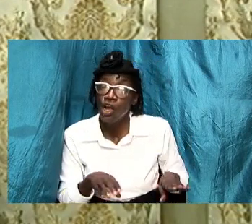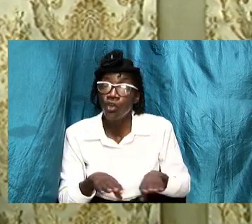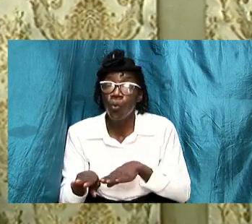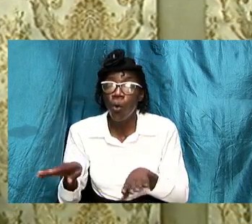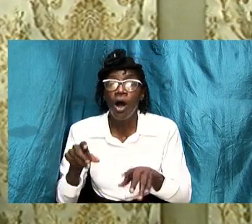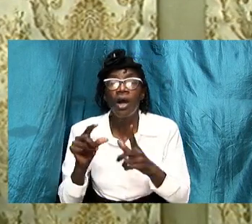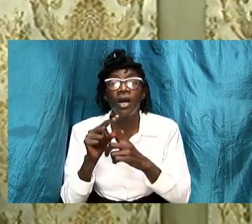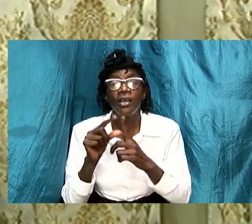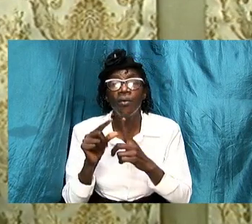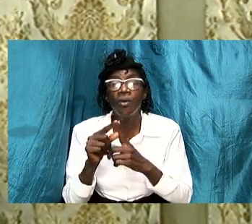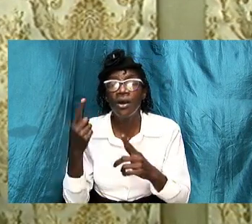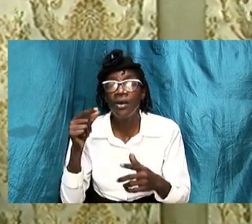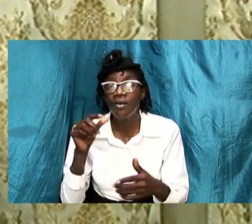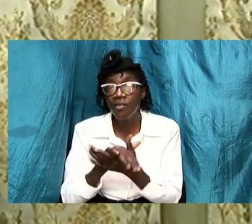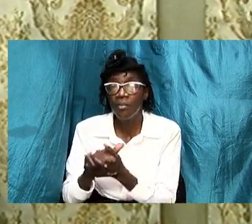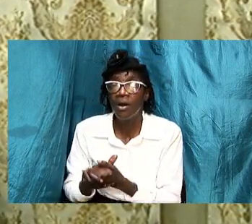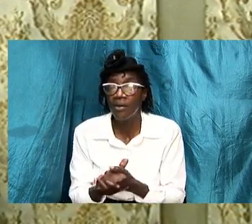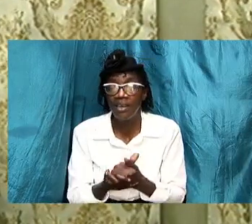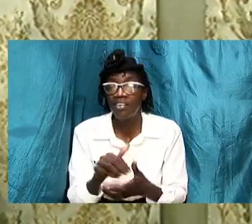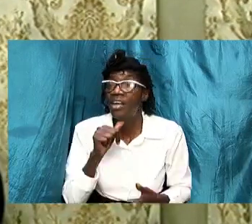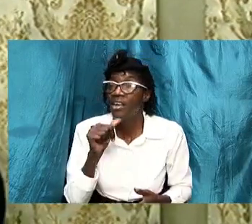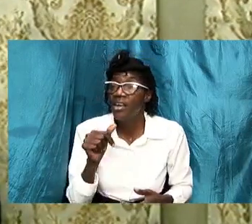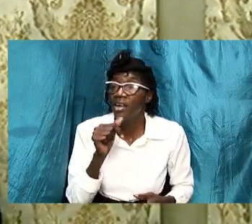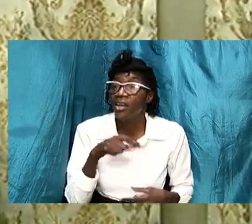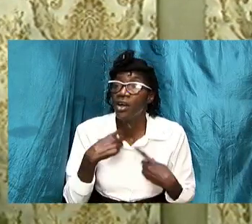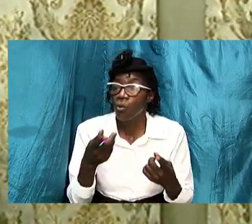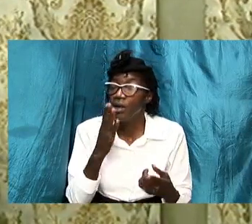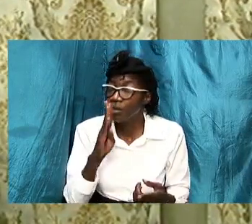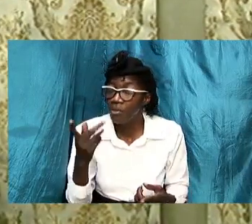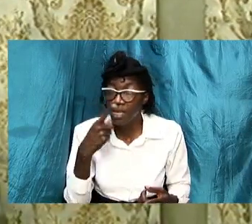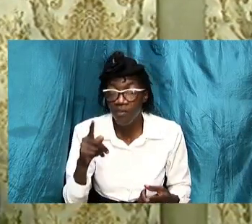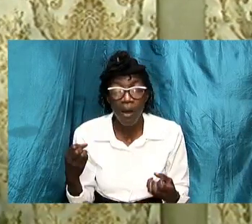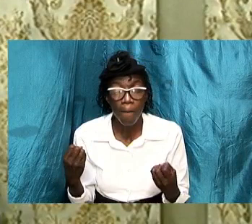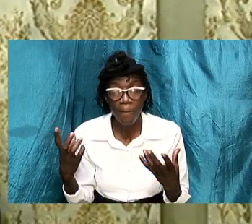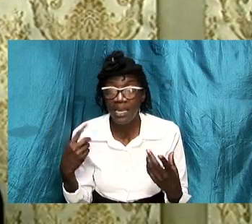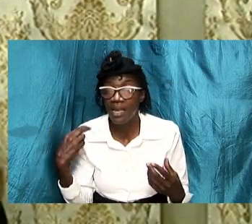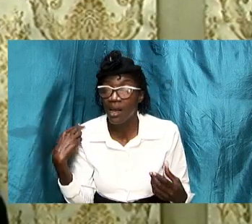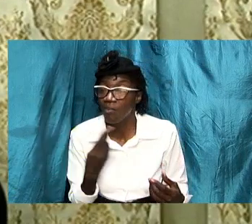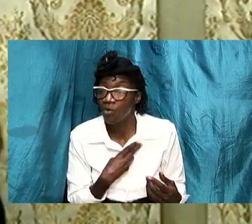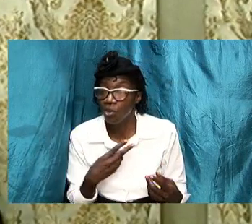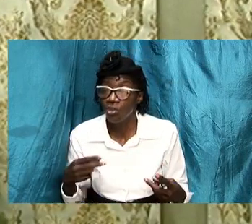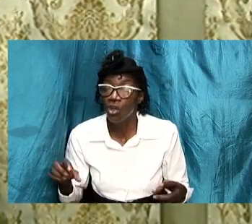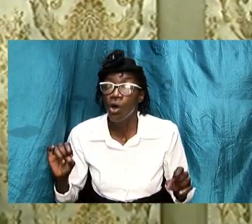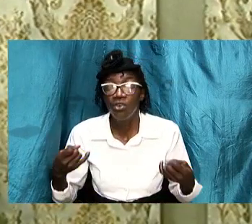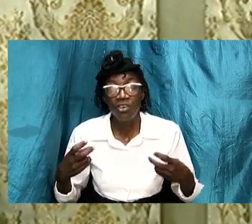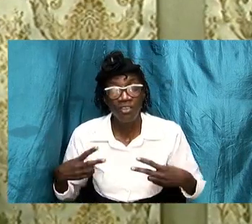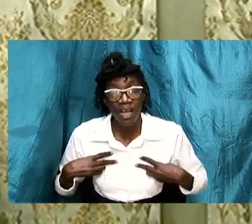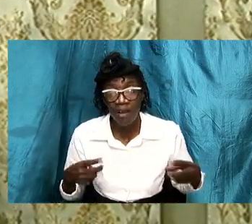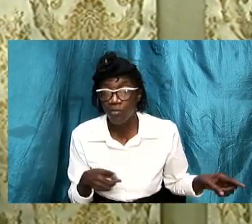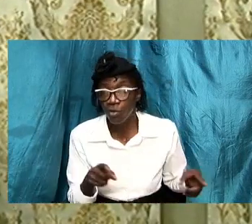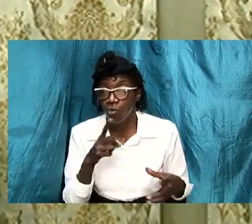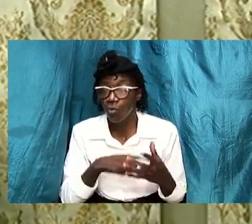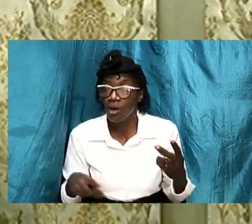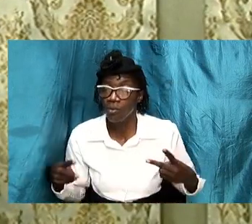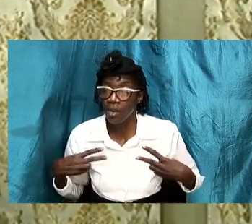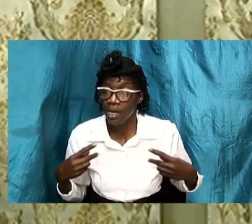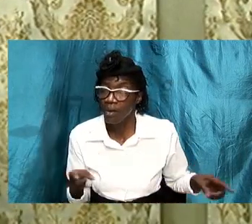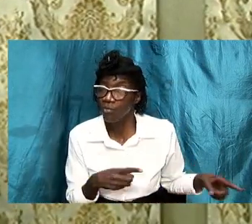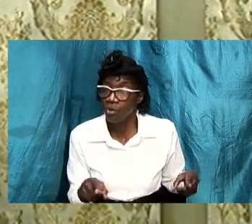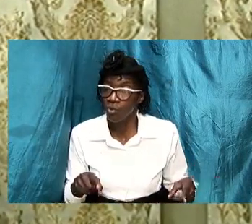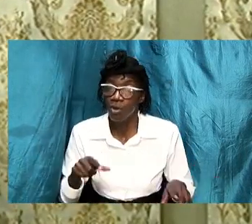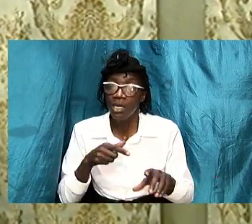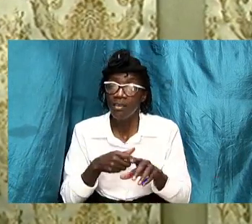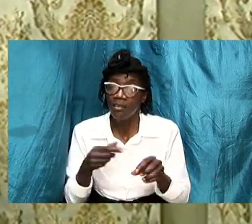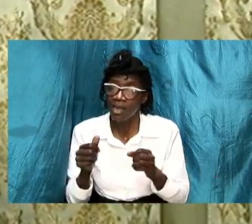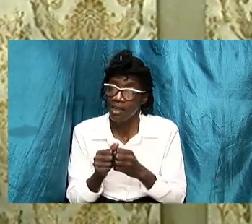telling us it is not going to be as it is for many of us but we have just got to do what we have got to do so we started with the ladies